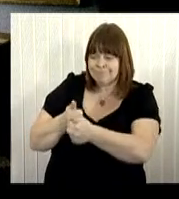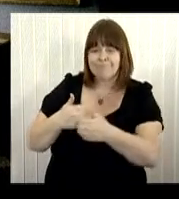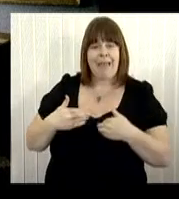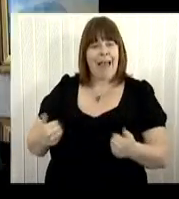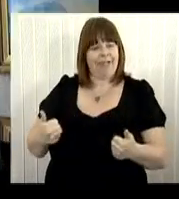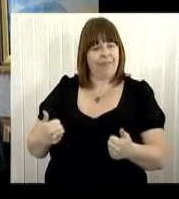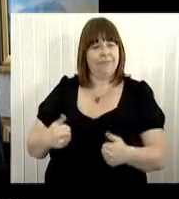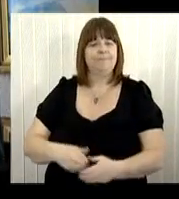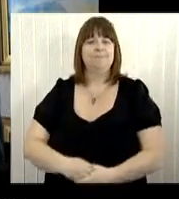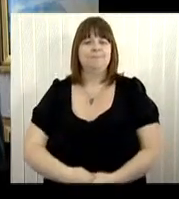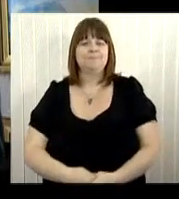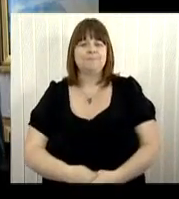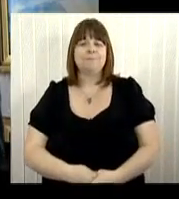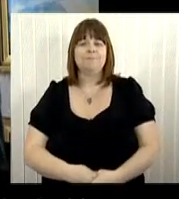slums.